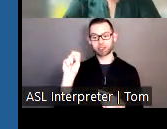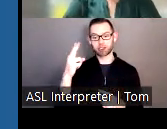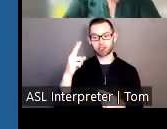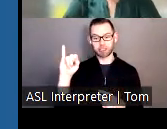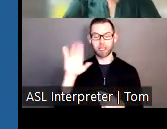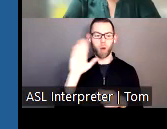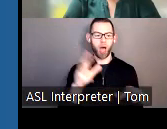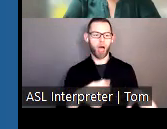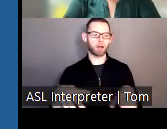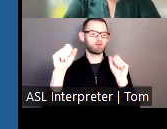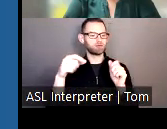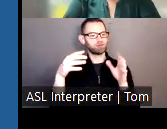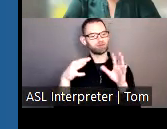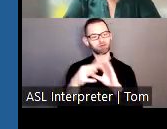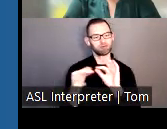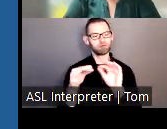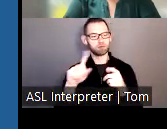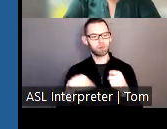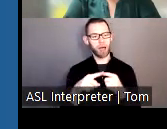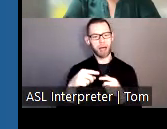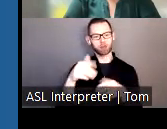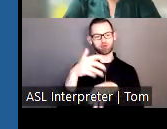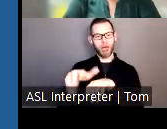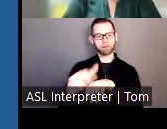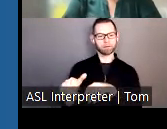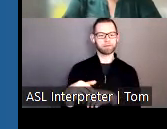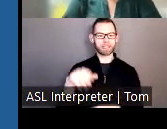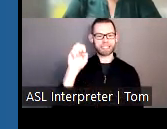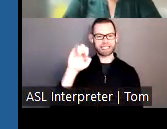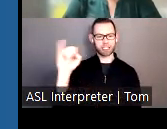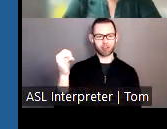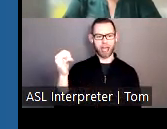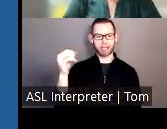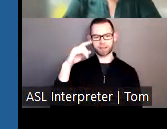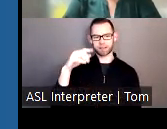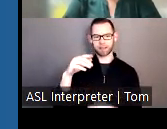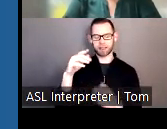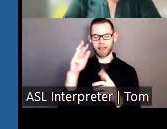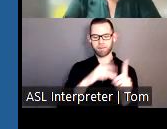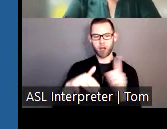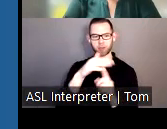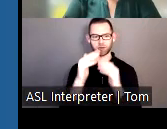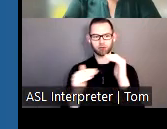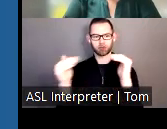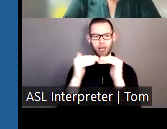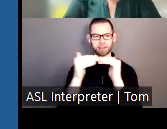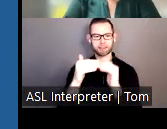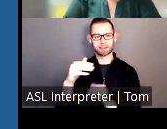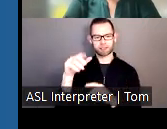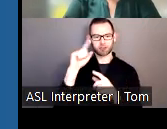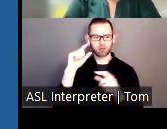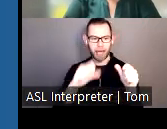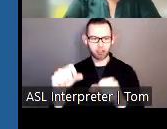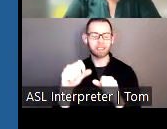environmental justice strategy. Then after the presentation, we will open the platform for oral